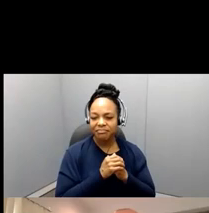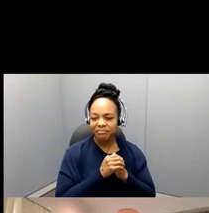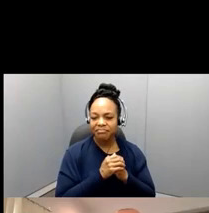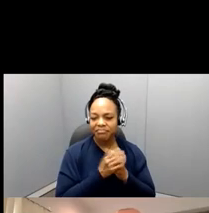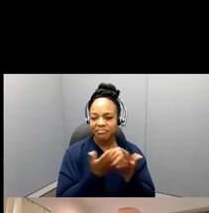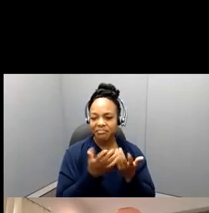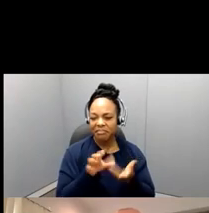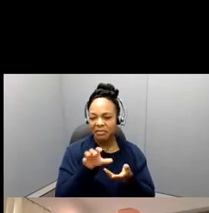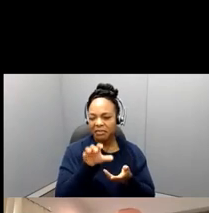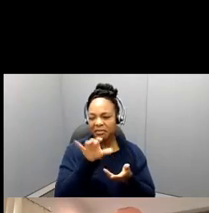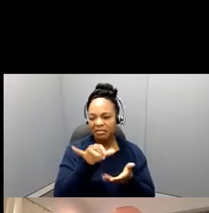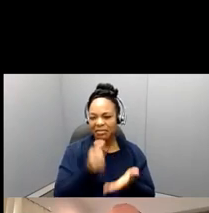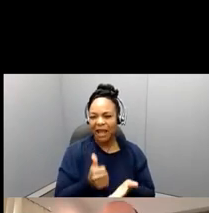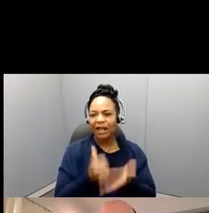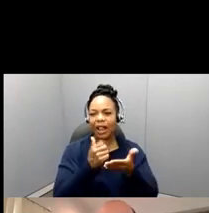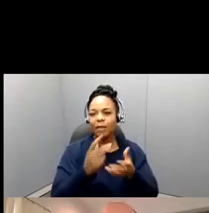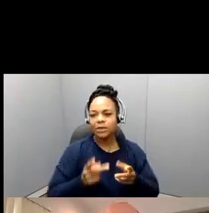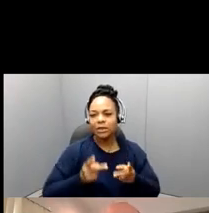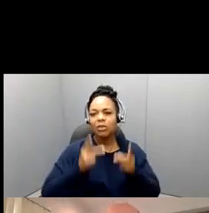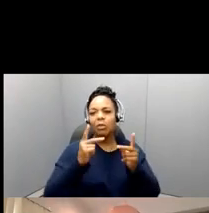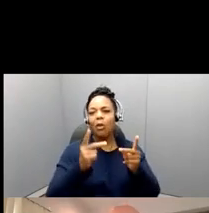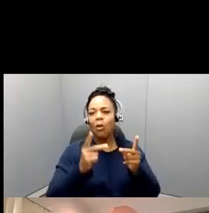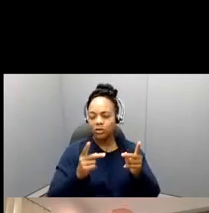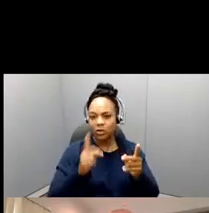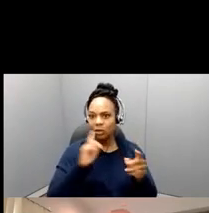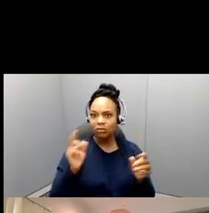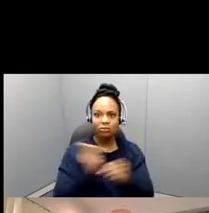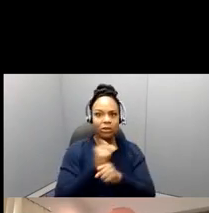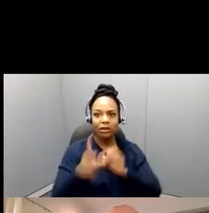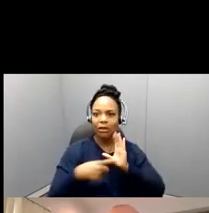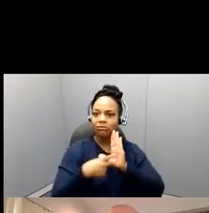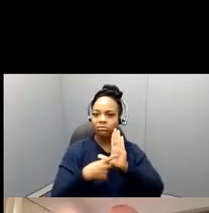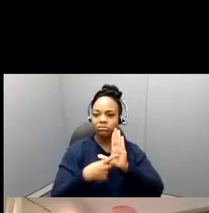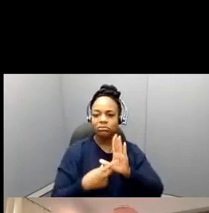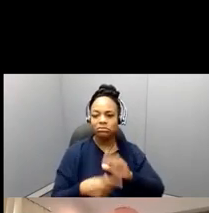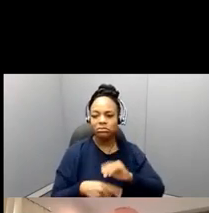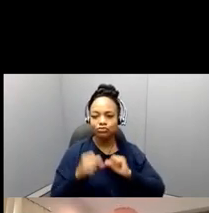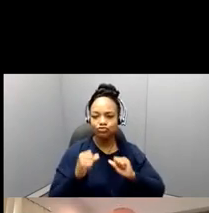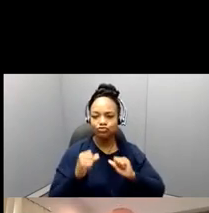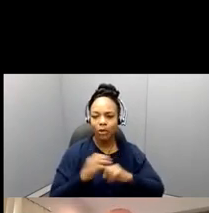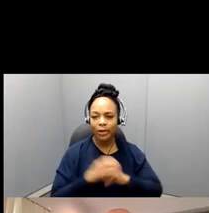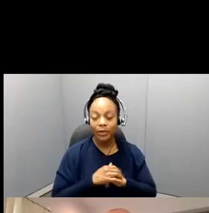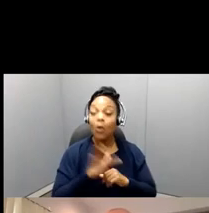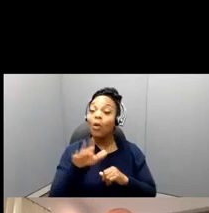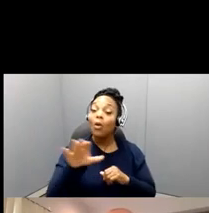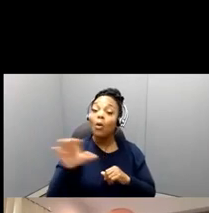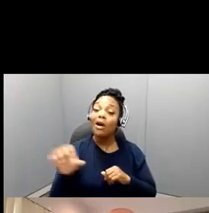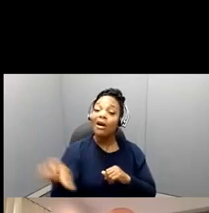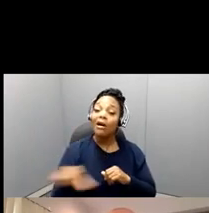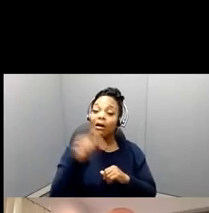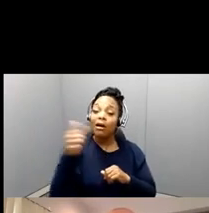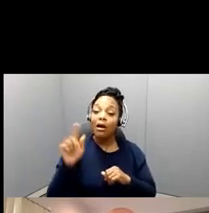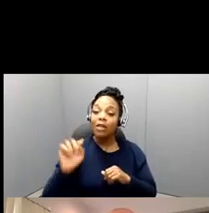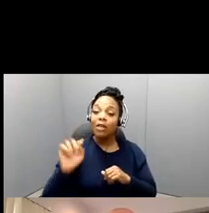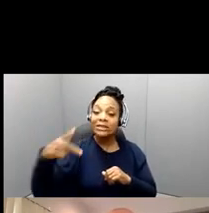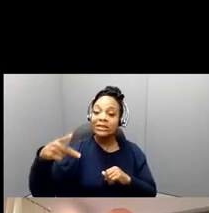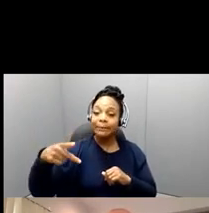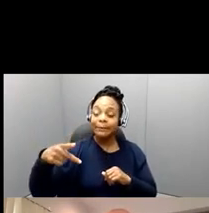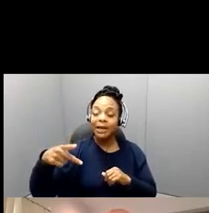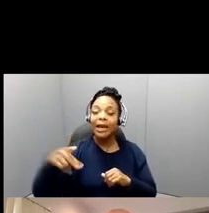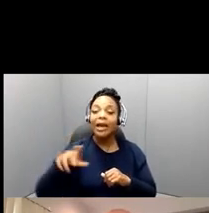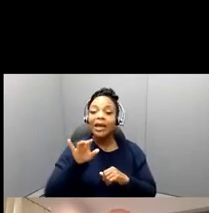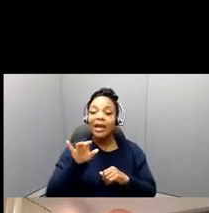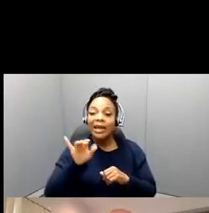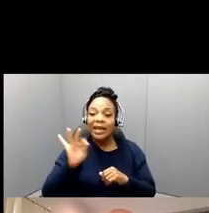will make a proposal or study stand out, um, a unique contribution. Now, if you look at some of the work that we're, we're funding